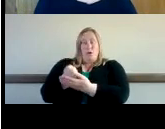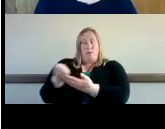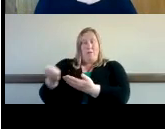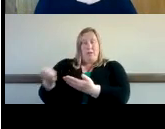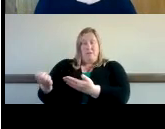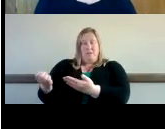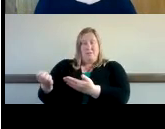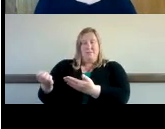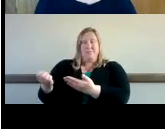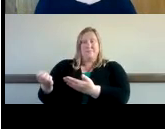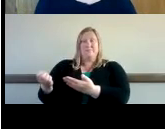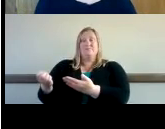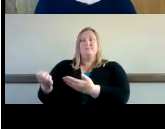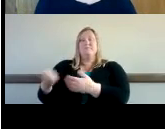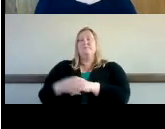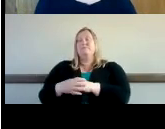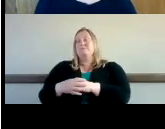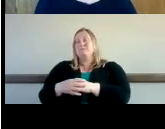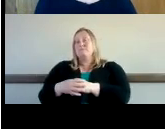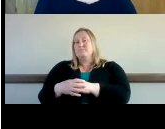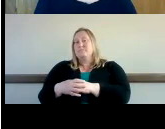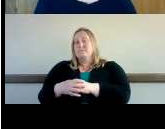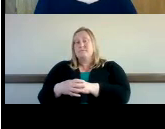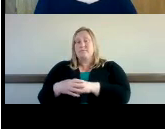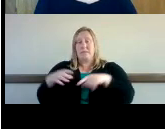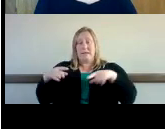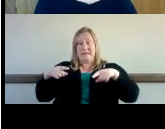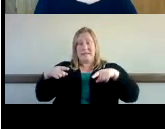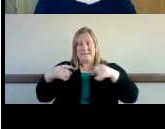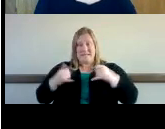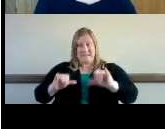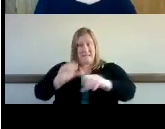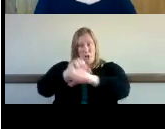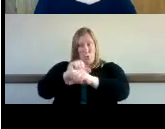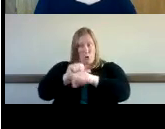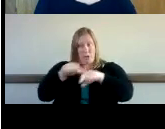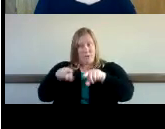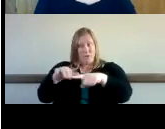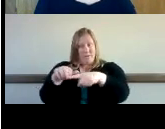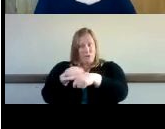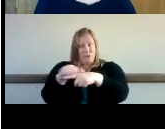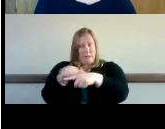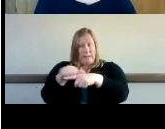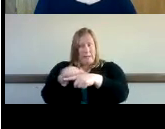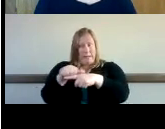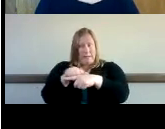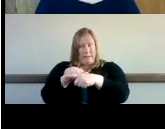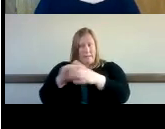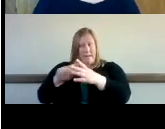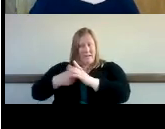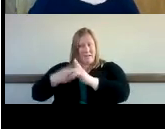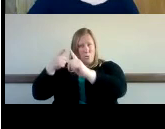for distance communication either while they're still working with a trainer during that initial goal meeting